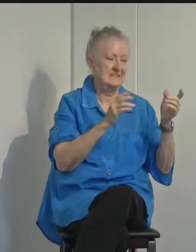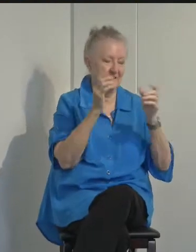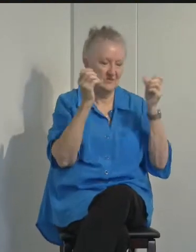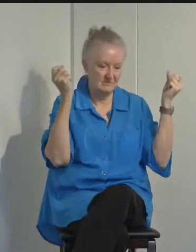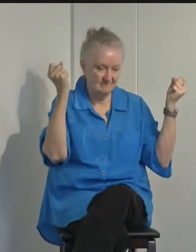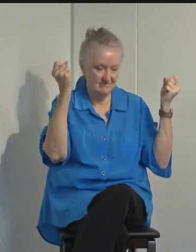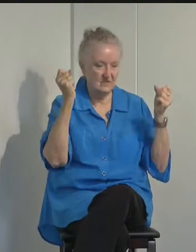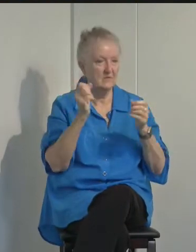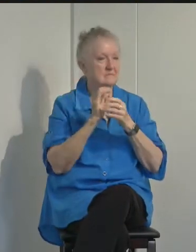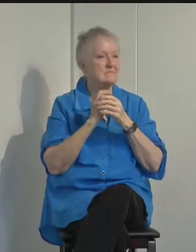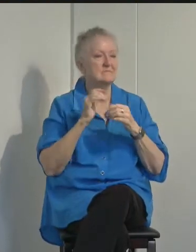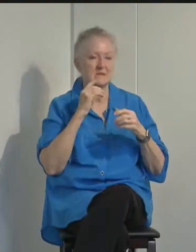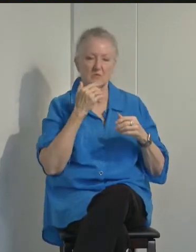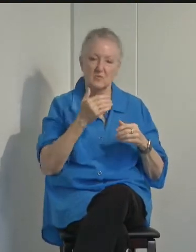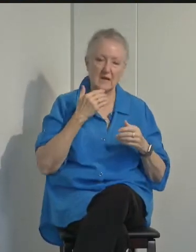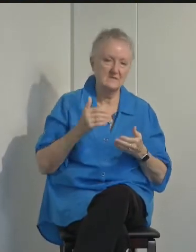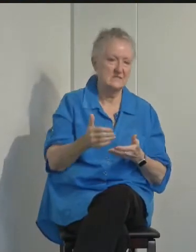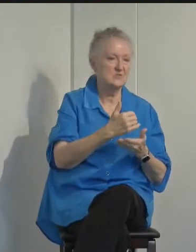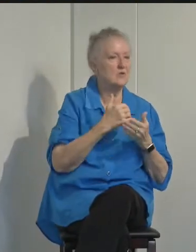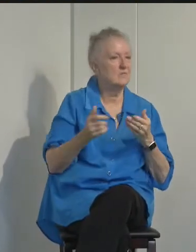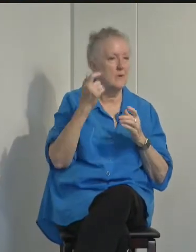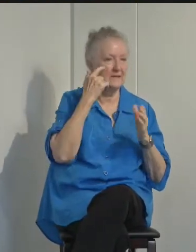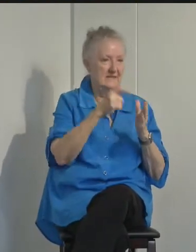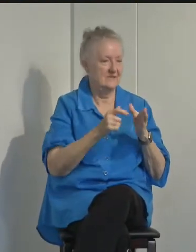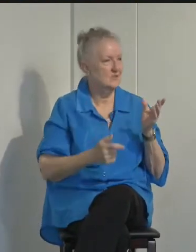on a well-deserved recognition.